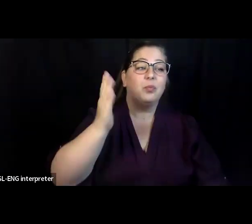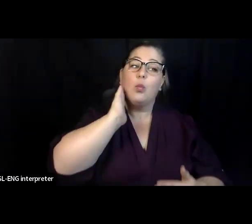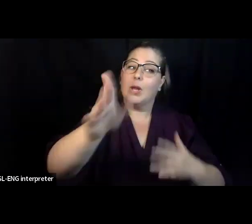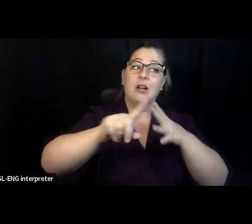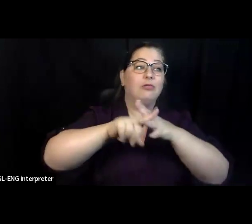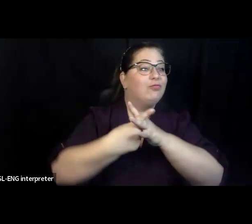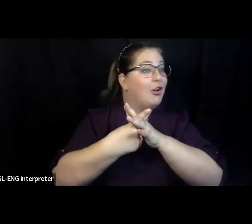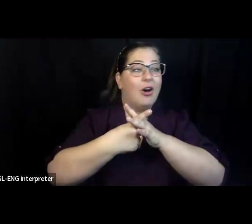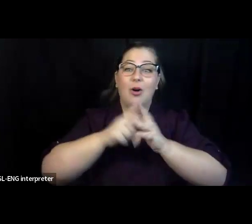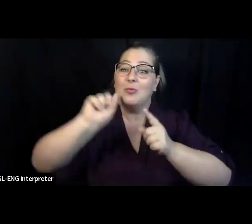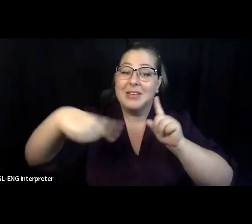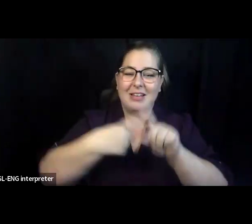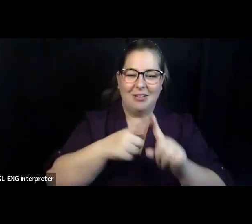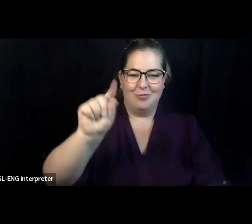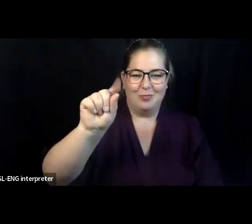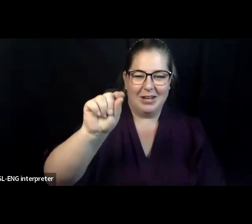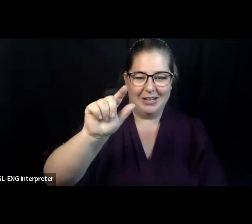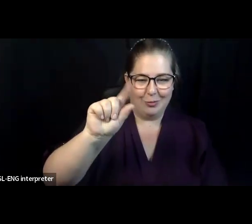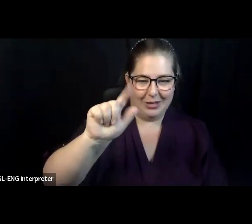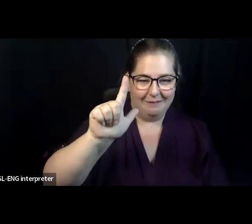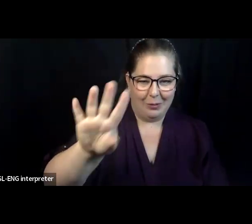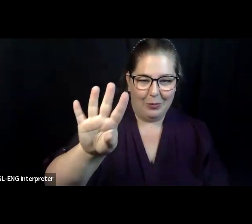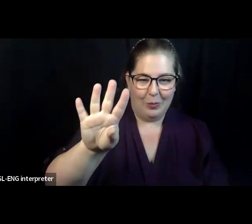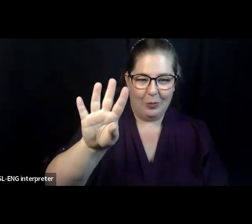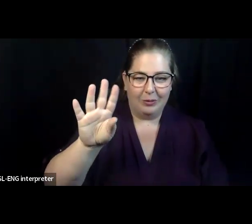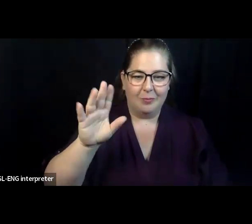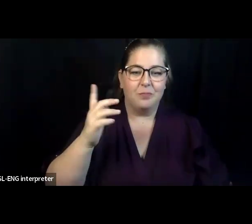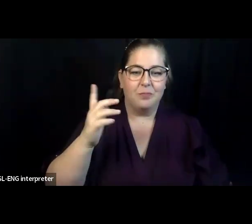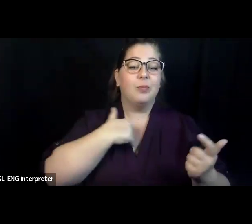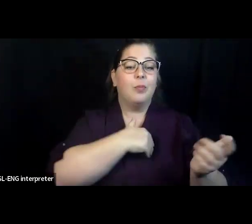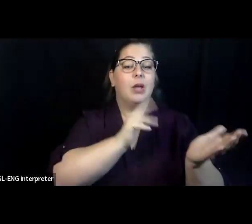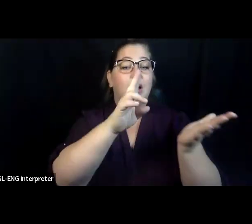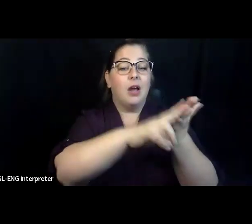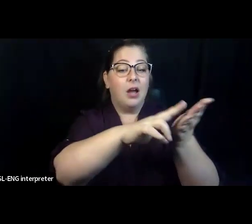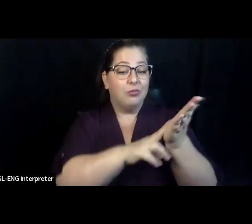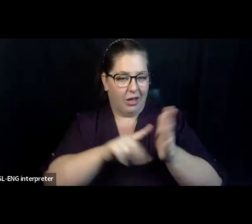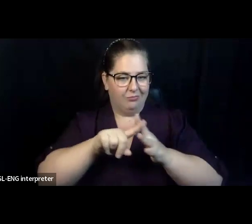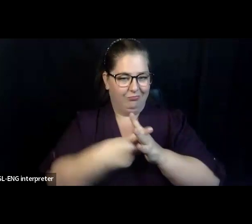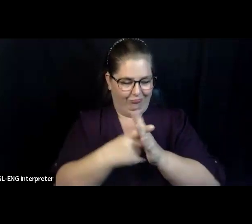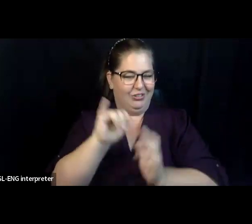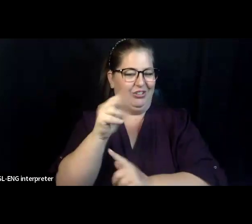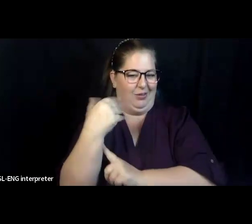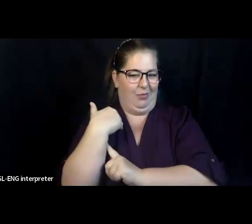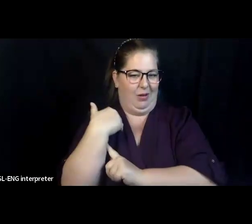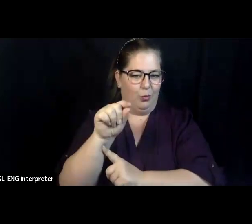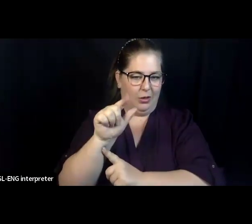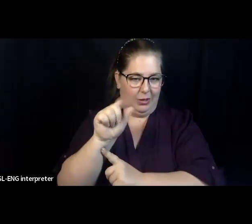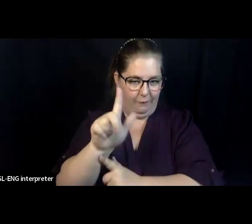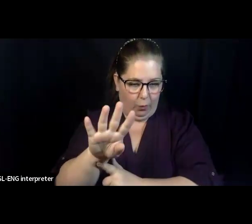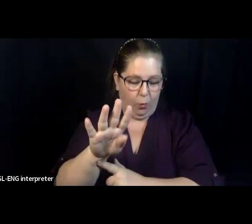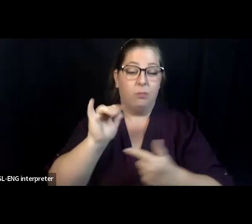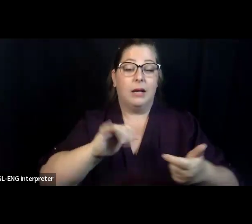collaboration between the Haven of Hope and the Longmore Institute led by Haven of Hope with Longmore as a